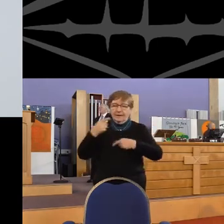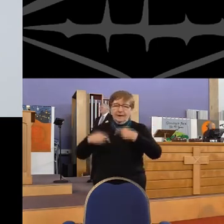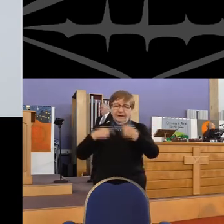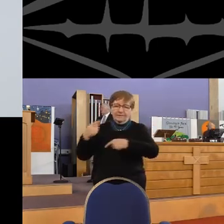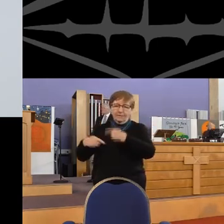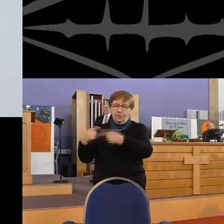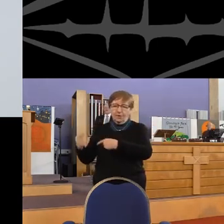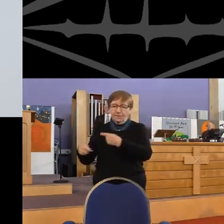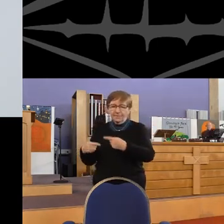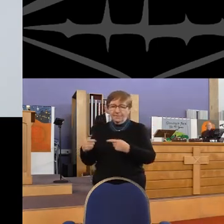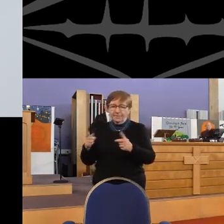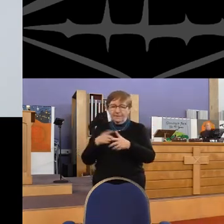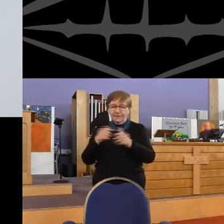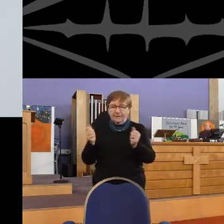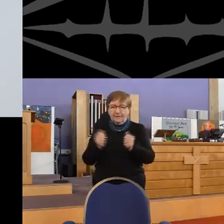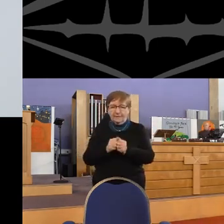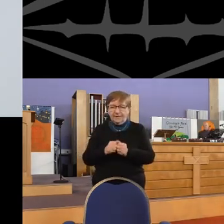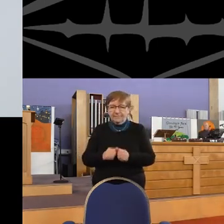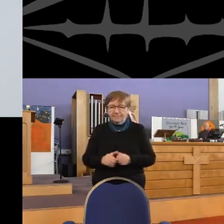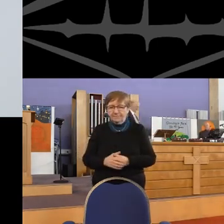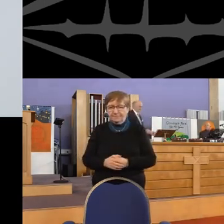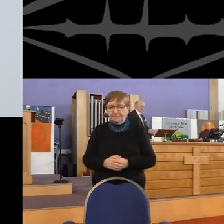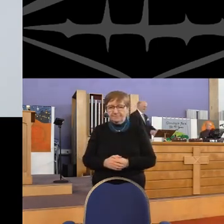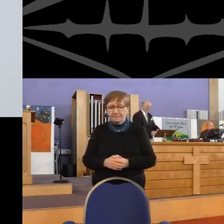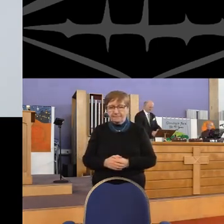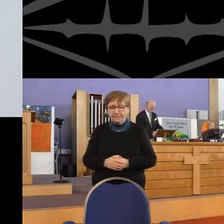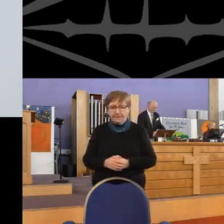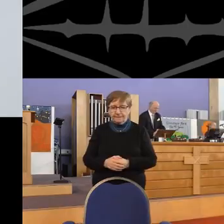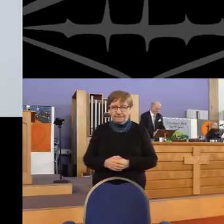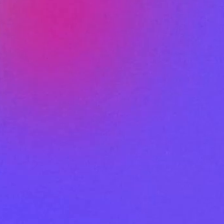of us All And the name of God Amen